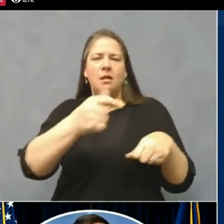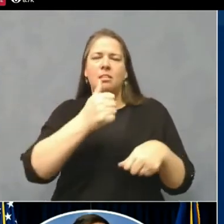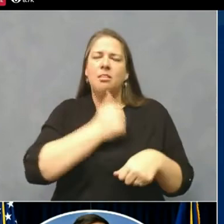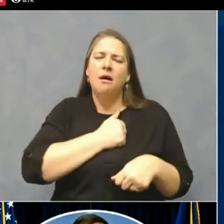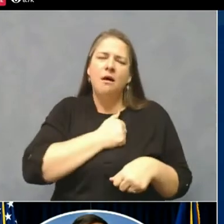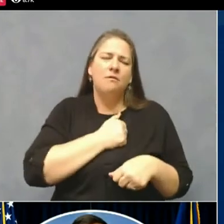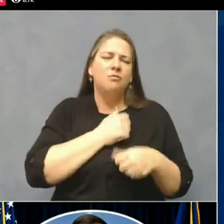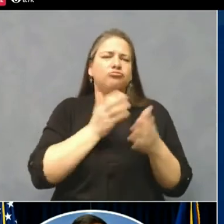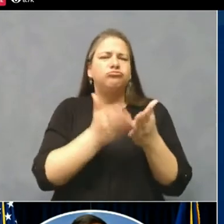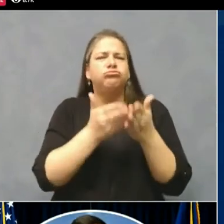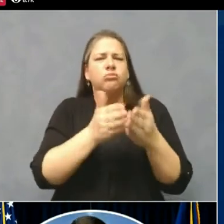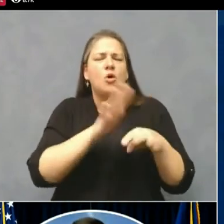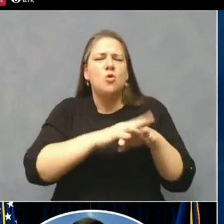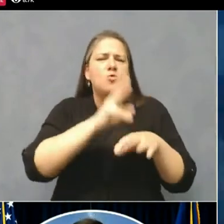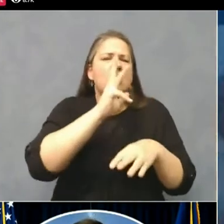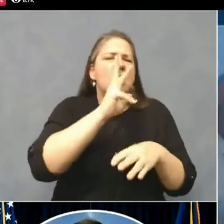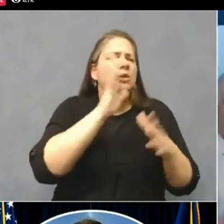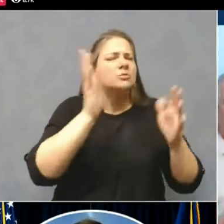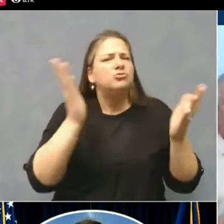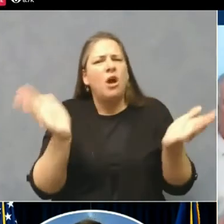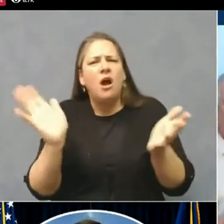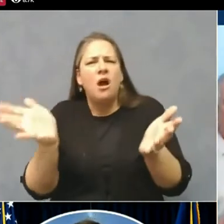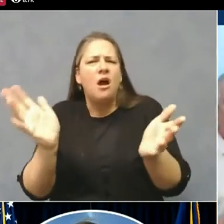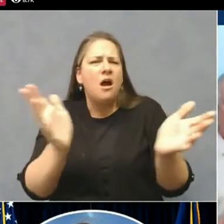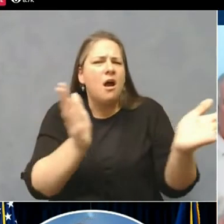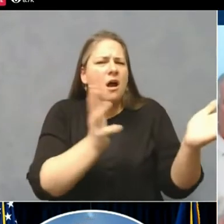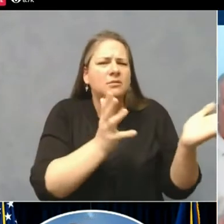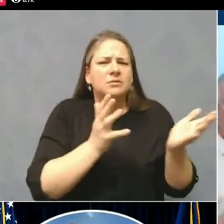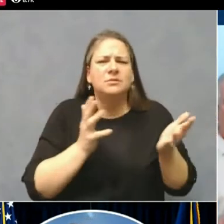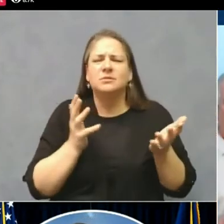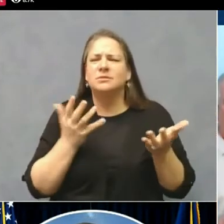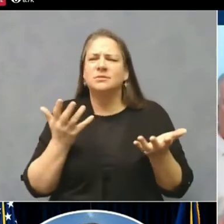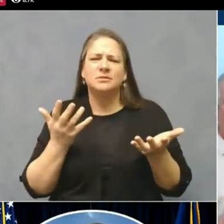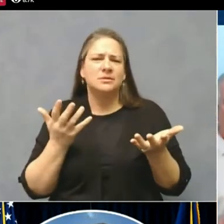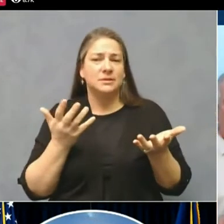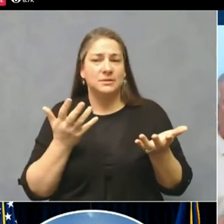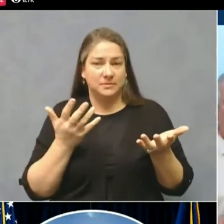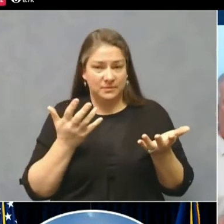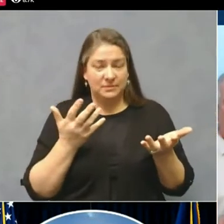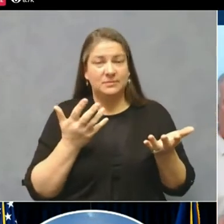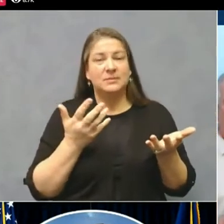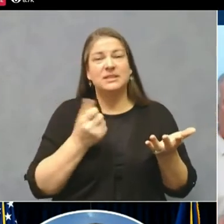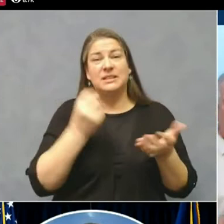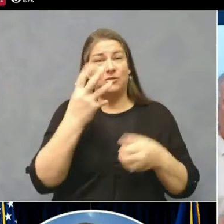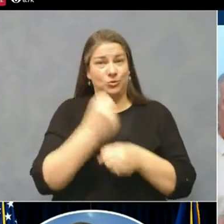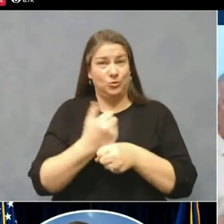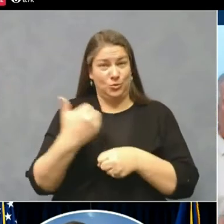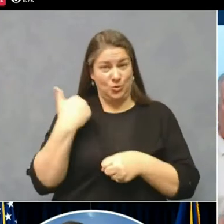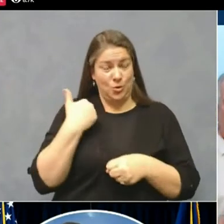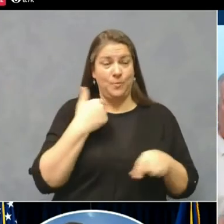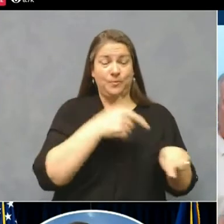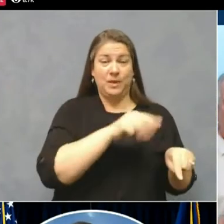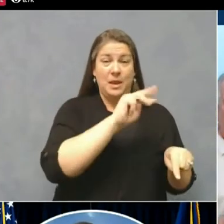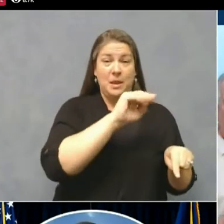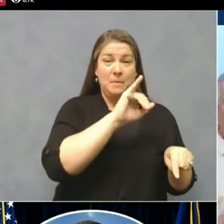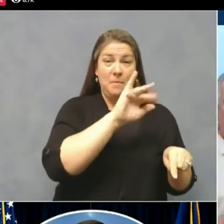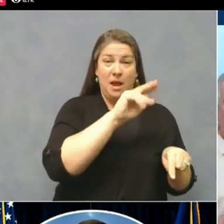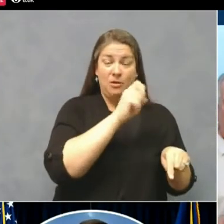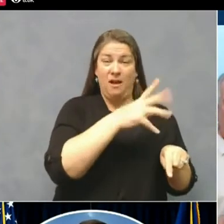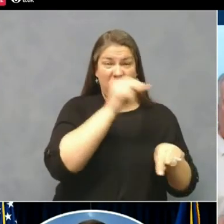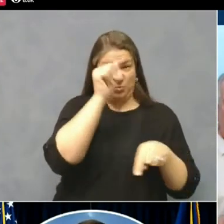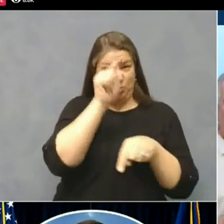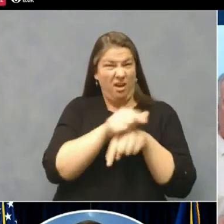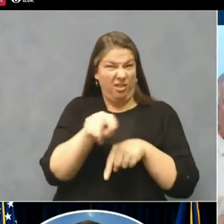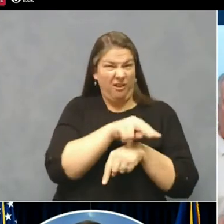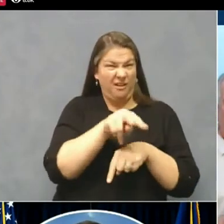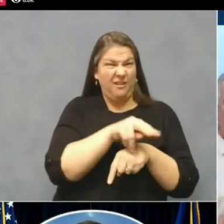and just enjoying every moment. Years ago, Michael and his brother were working at an oil rig in California when one team